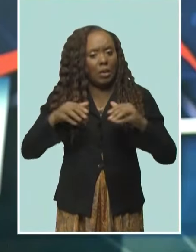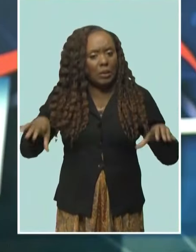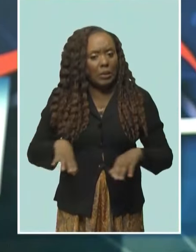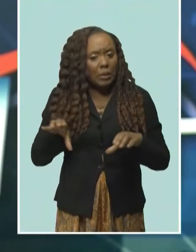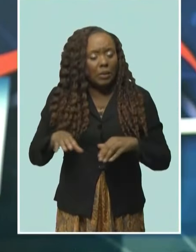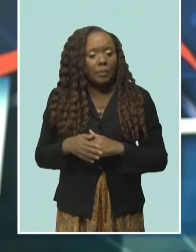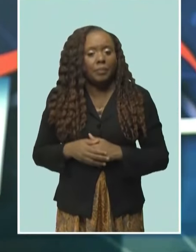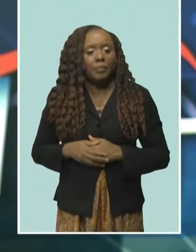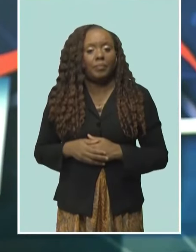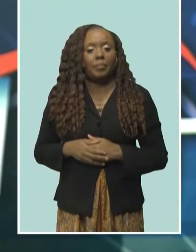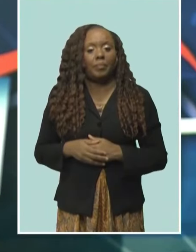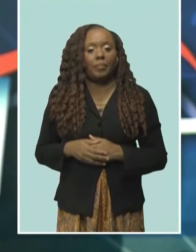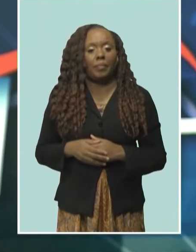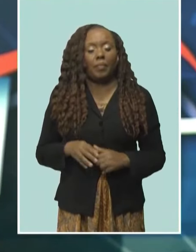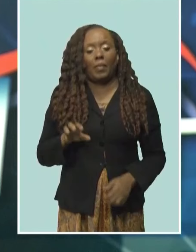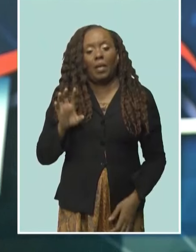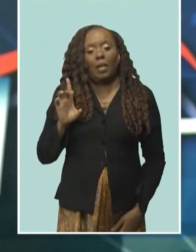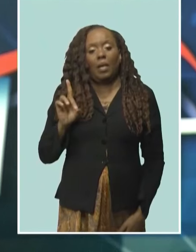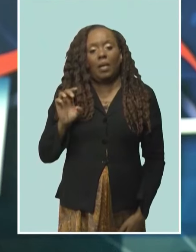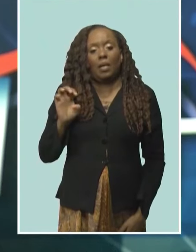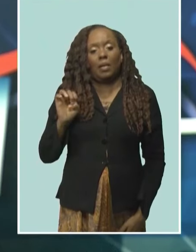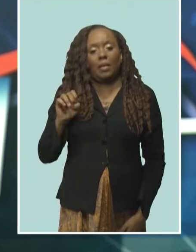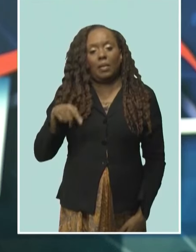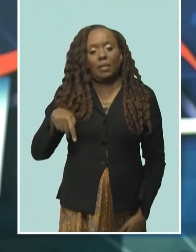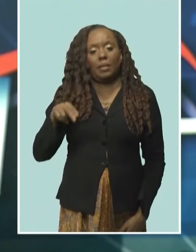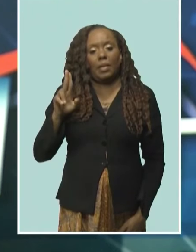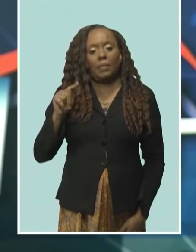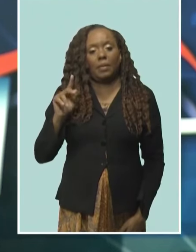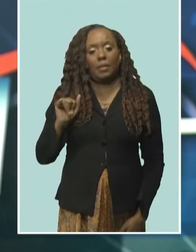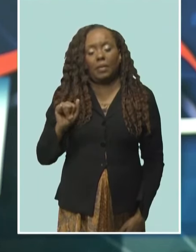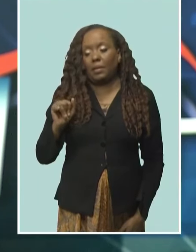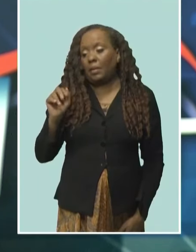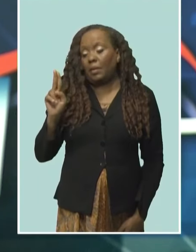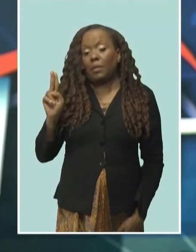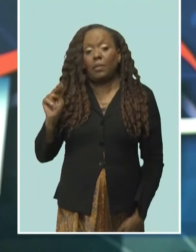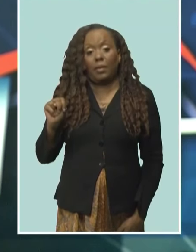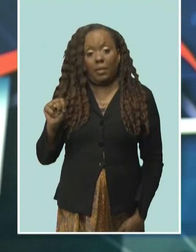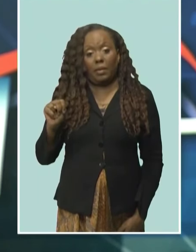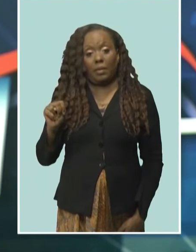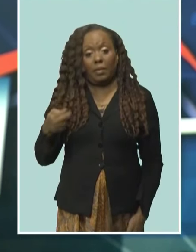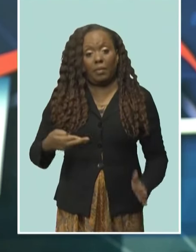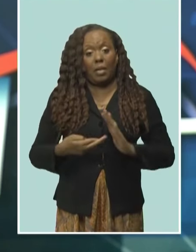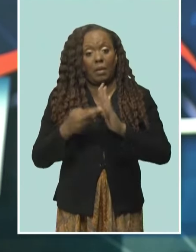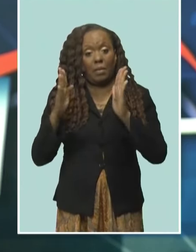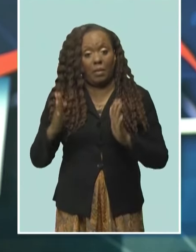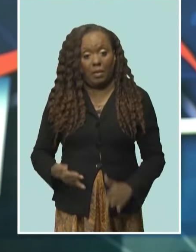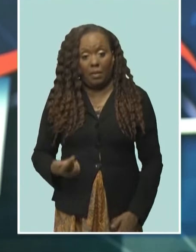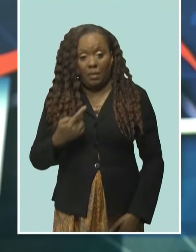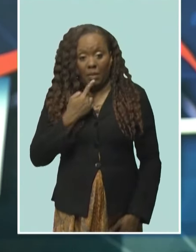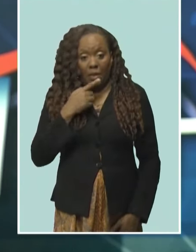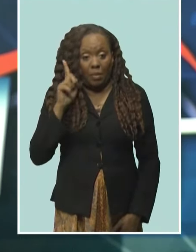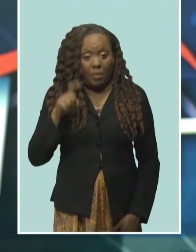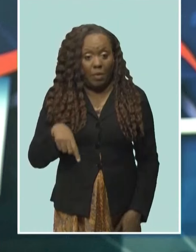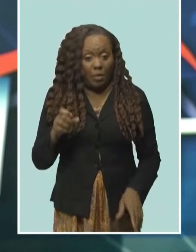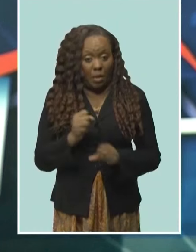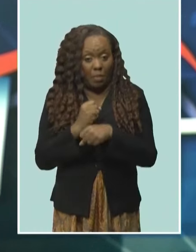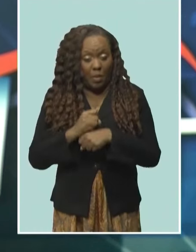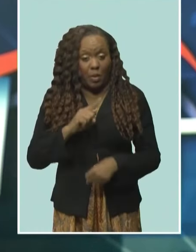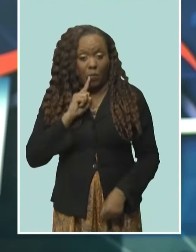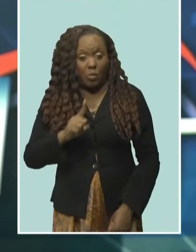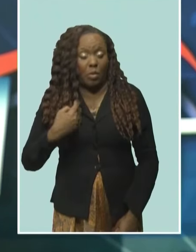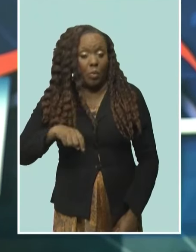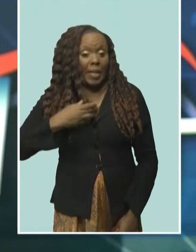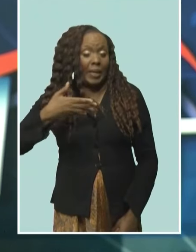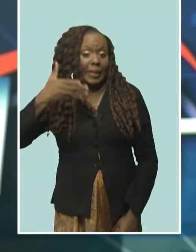Deputy UN Secretary General Amina Mohammed emphasized no effort should be spared to ensure the voices of vulnerable and